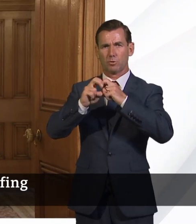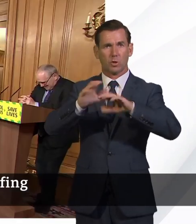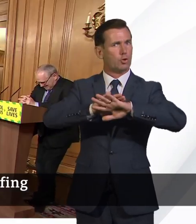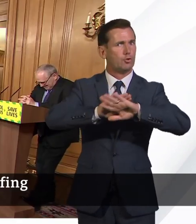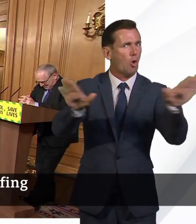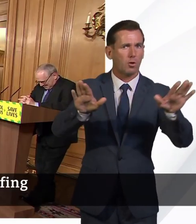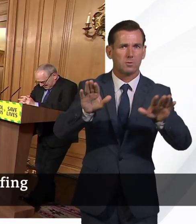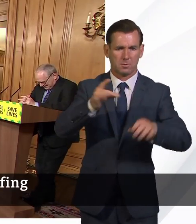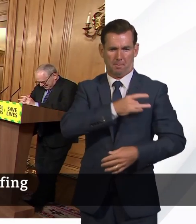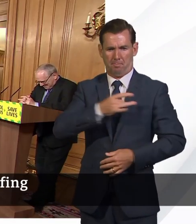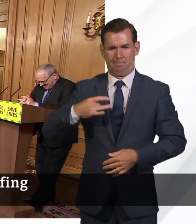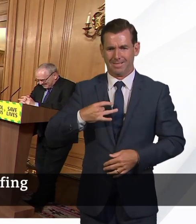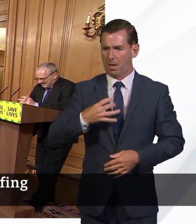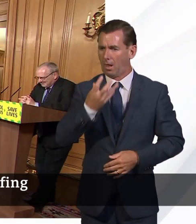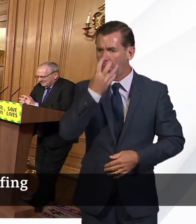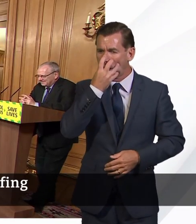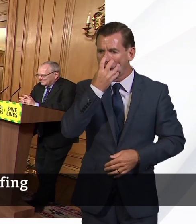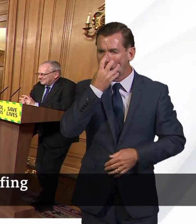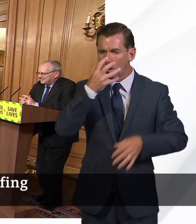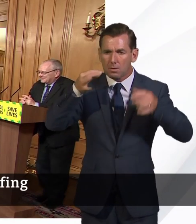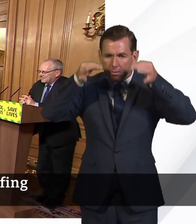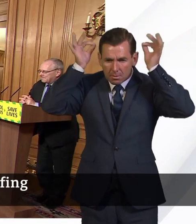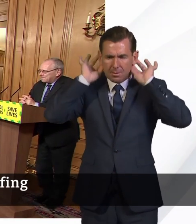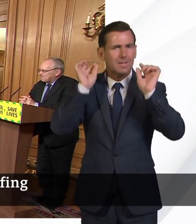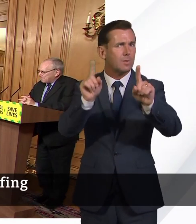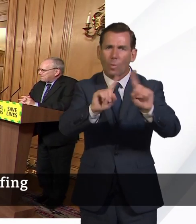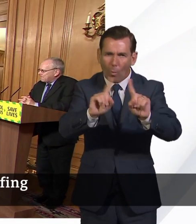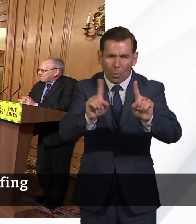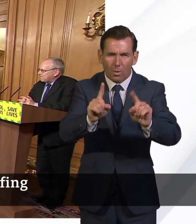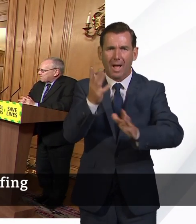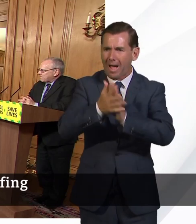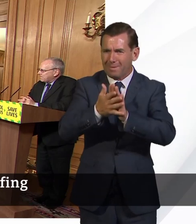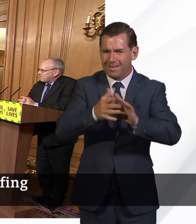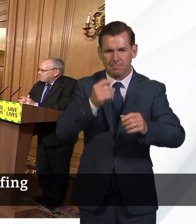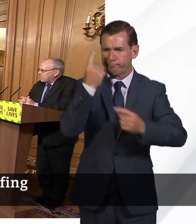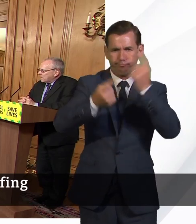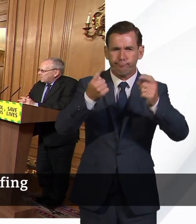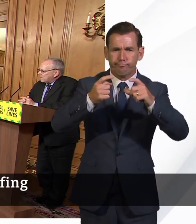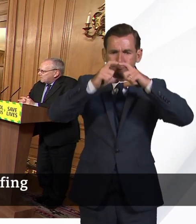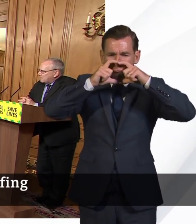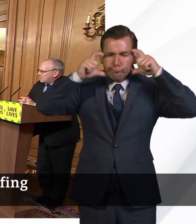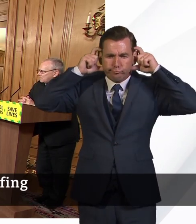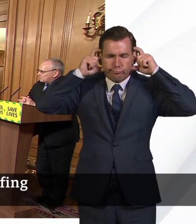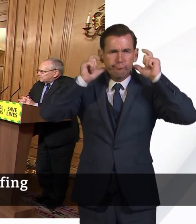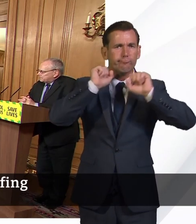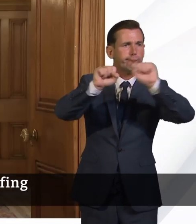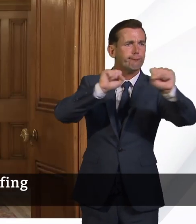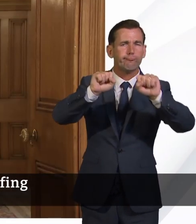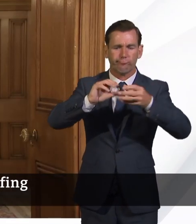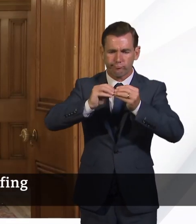know that Peter's been working on this the last few weeks, and we're very, very keen. I'll ask him to say a word about that in a second.